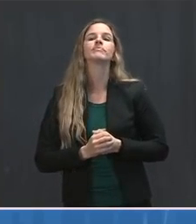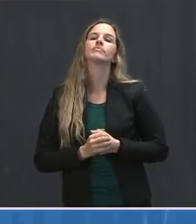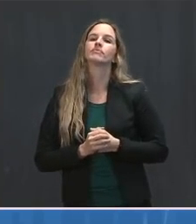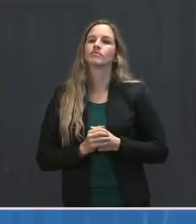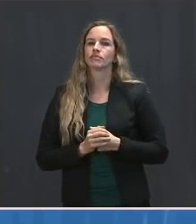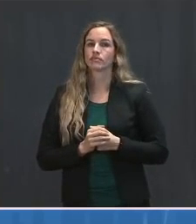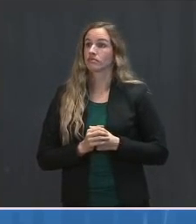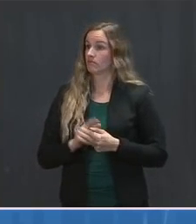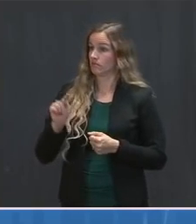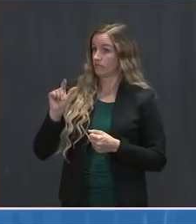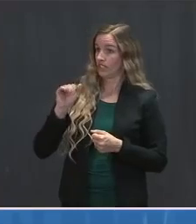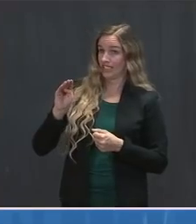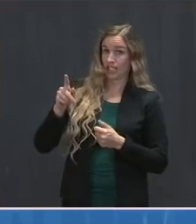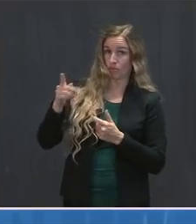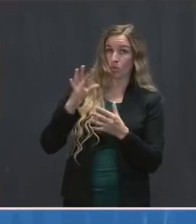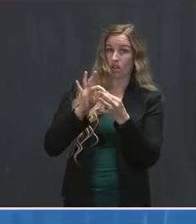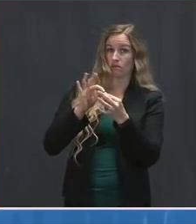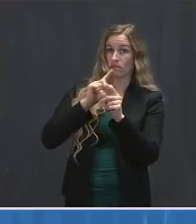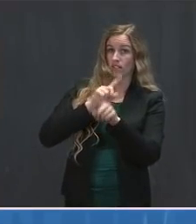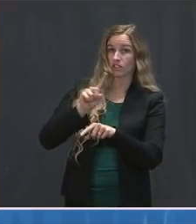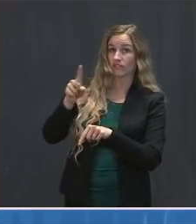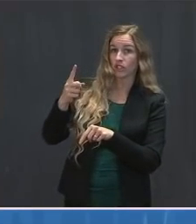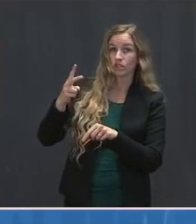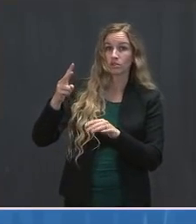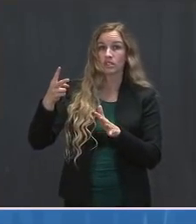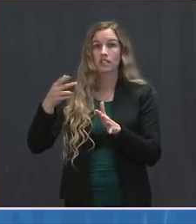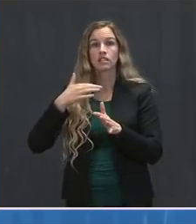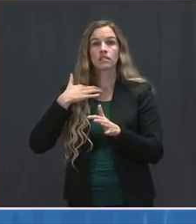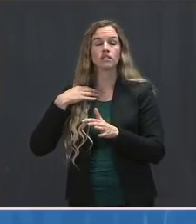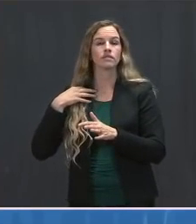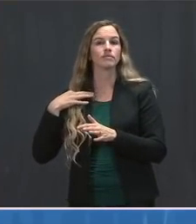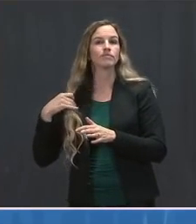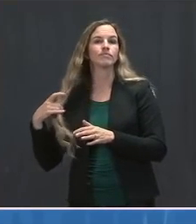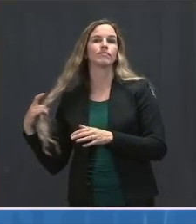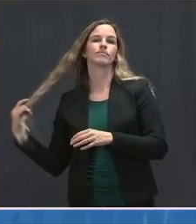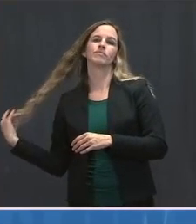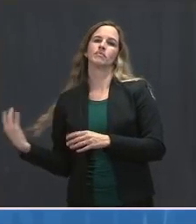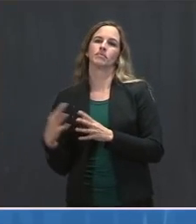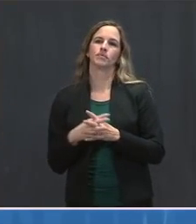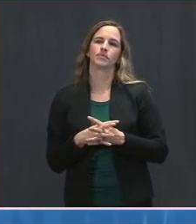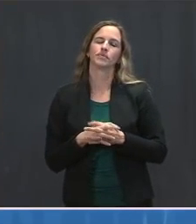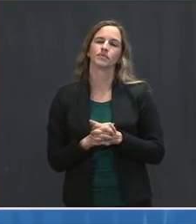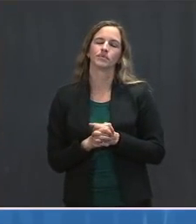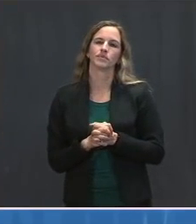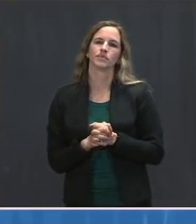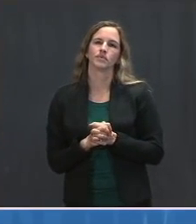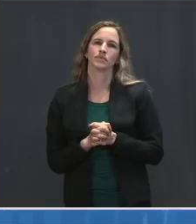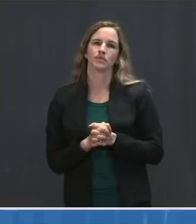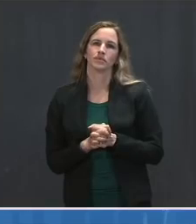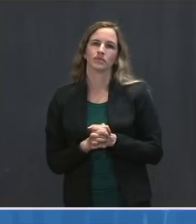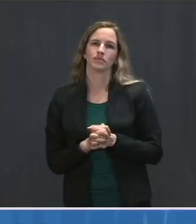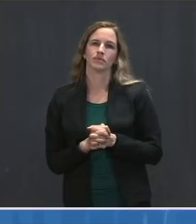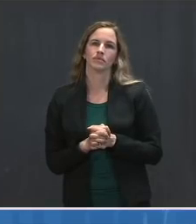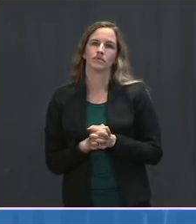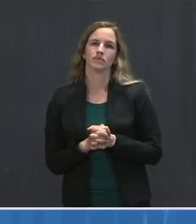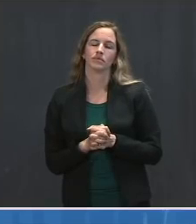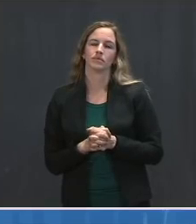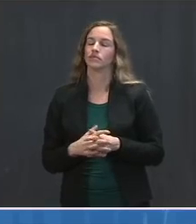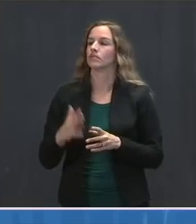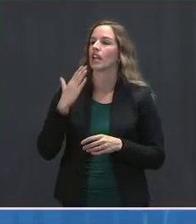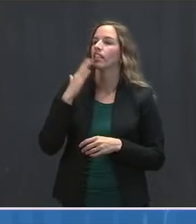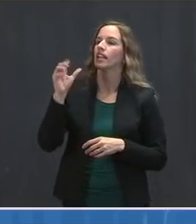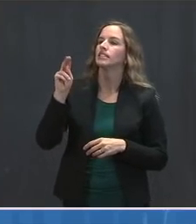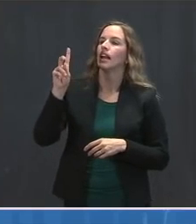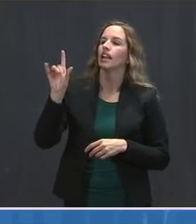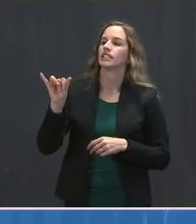take the first? And you're welcome to take the second, or I can take the second if you'd like. Sure. Thanks, Andy. This is this amounts to the first sequence